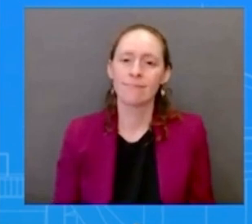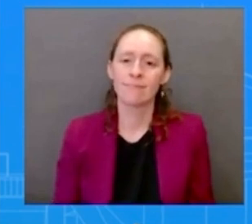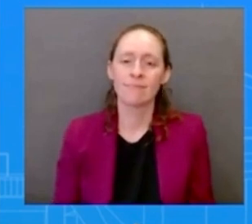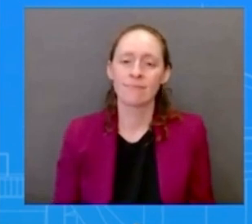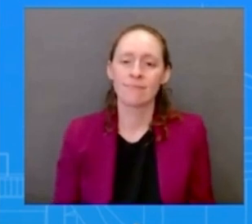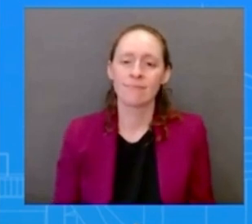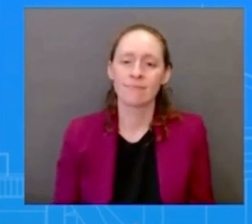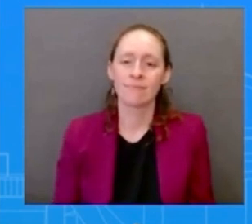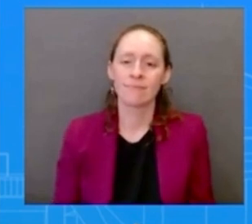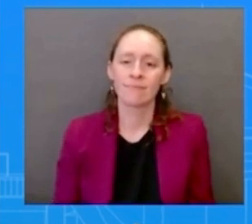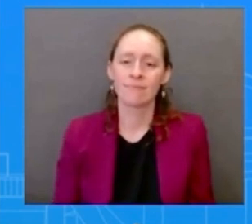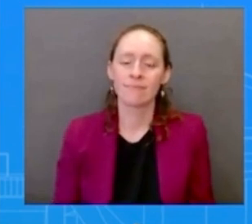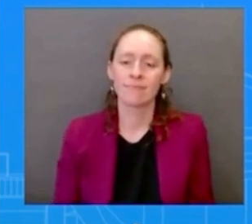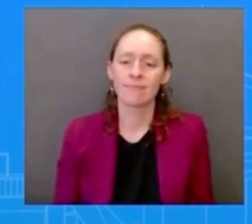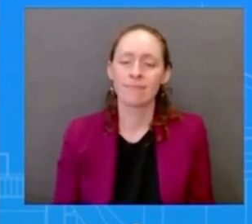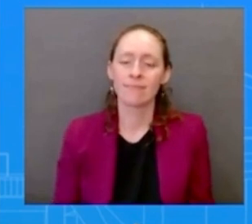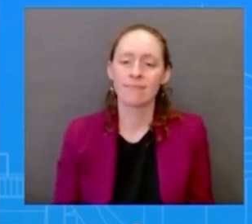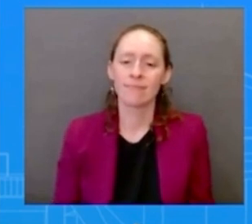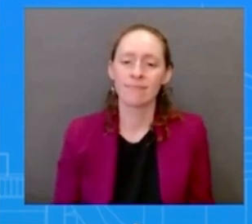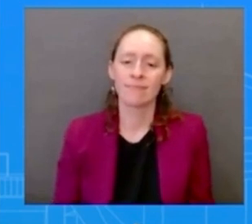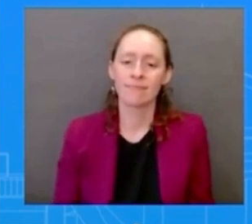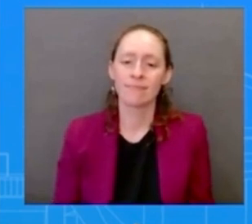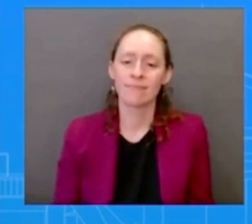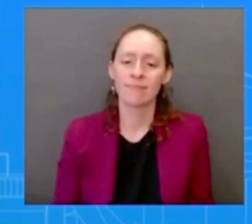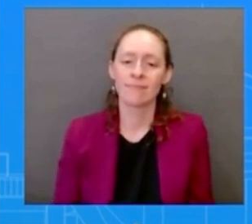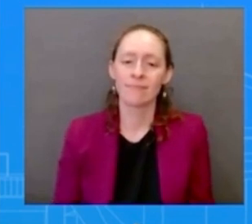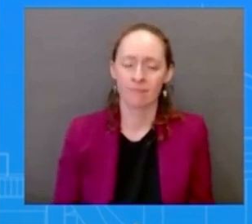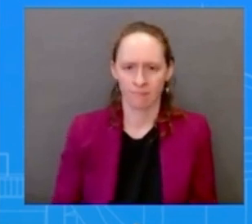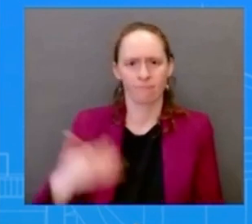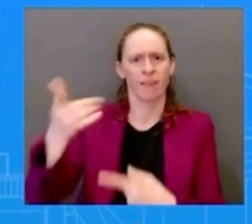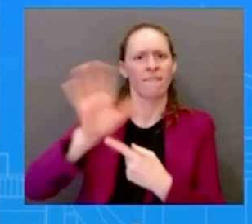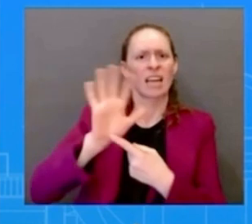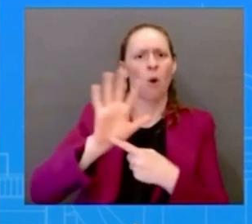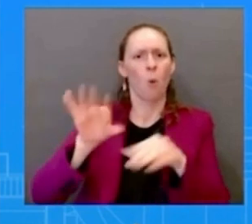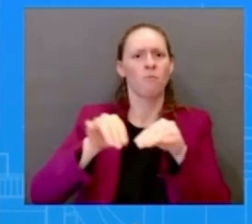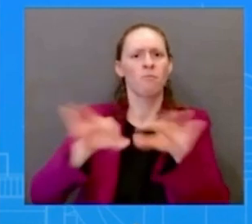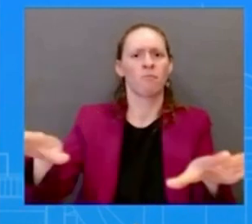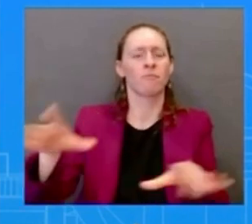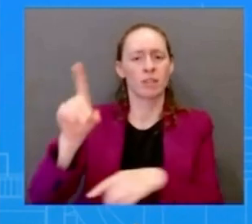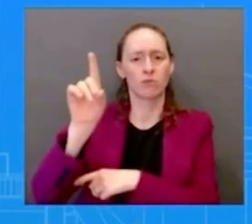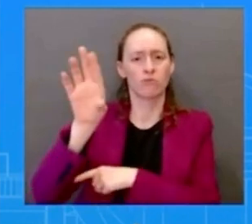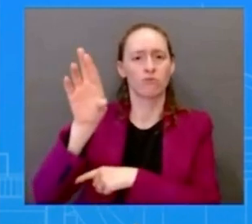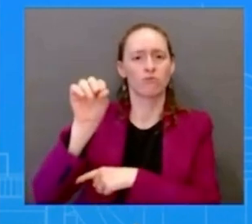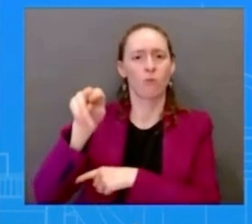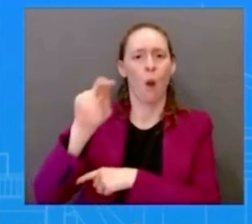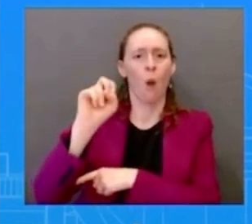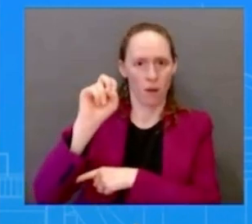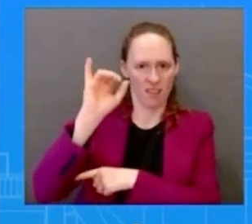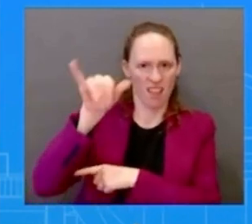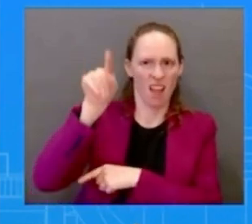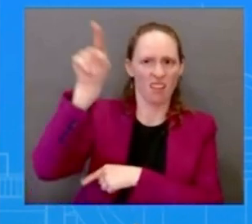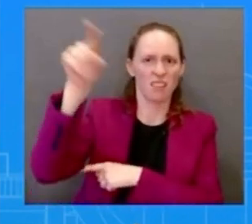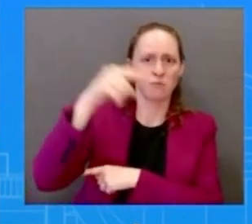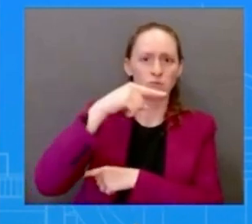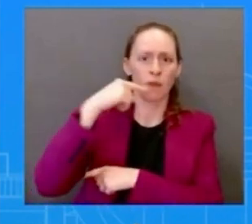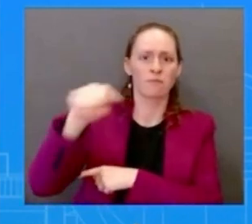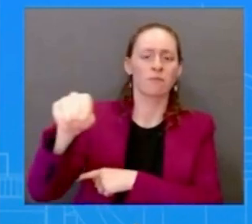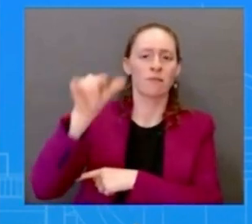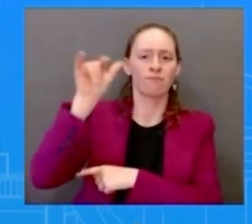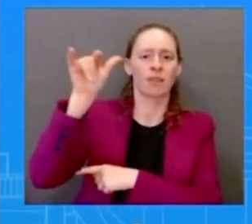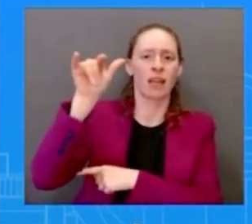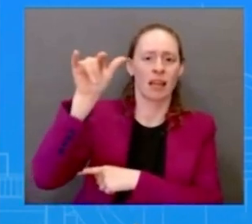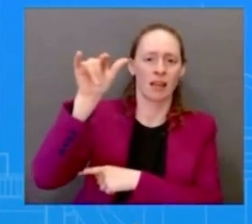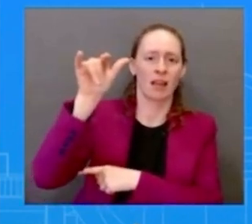clearly refuted the initial accounts that were offered by the russians about what happened is there a broader